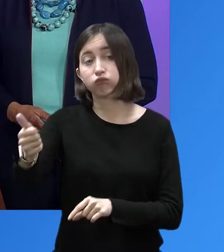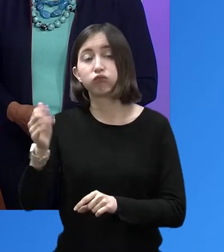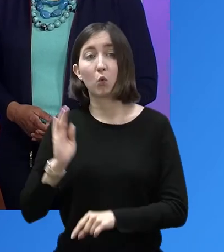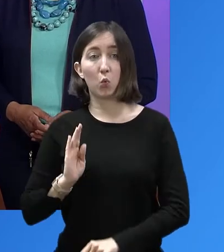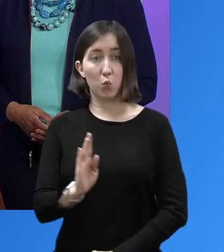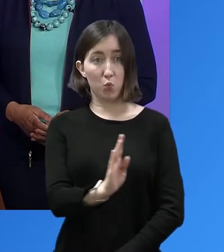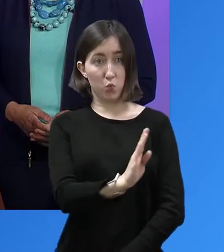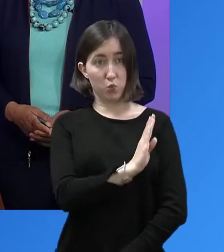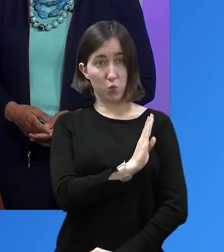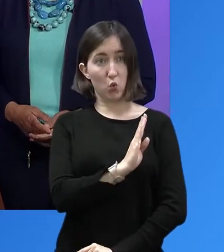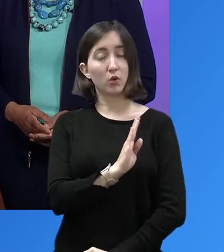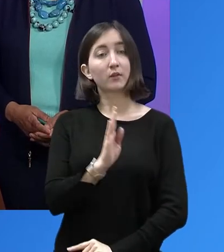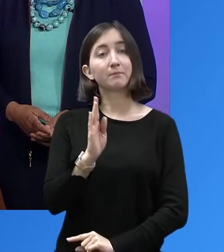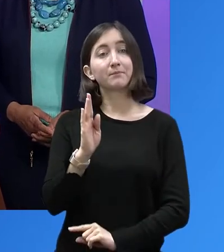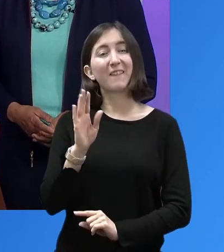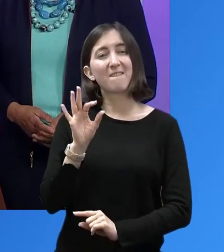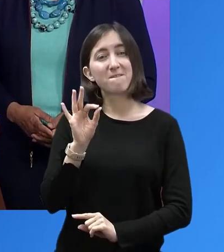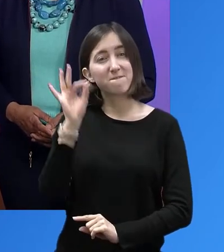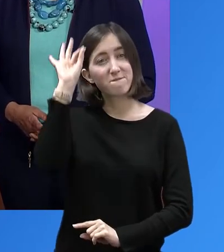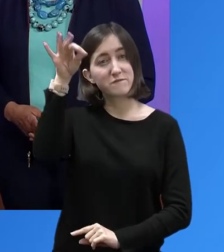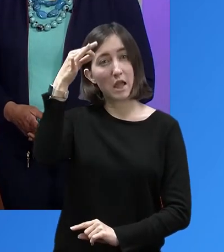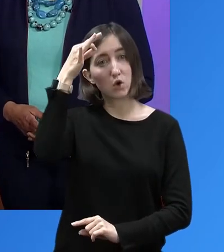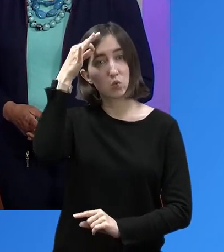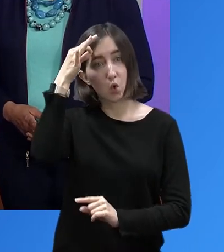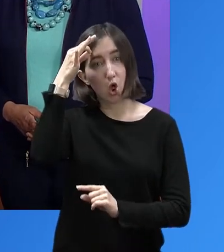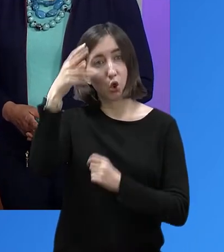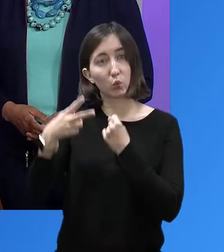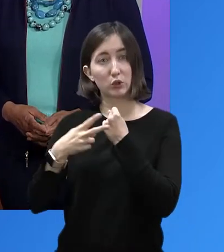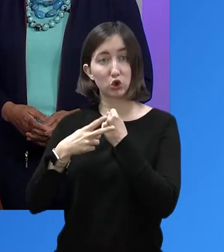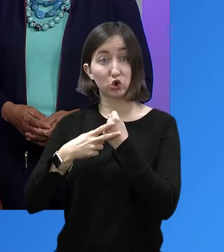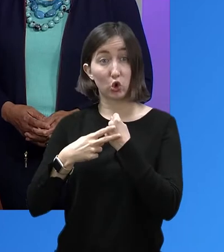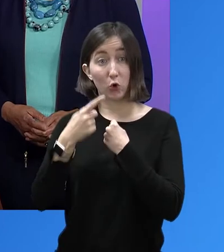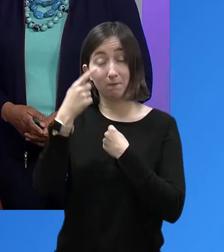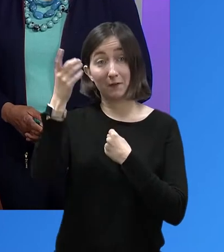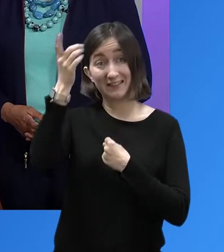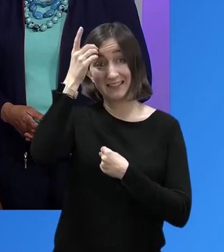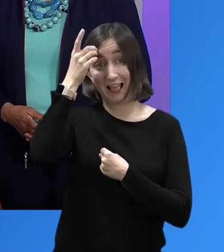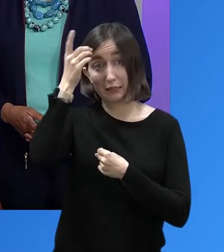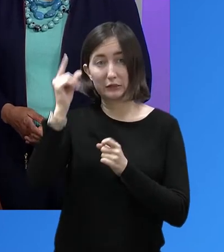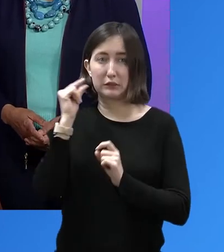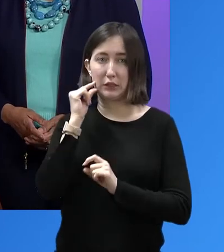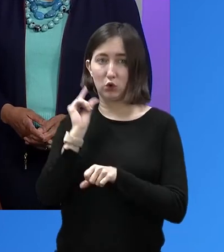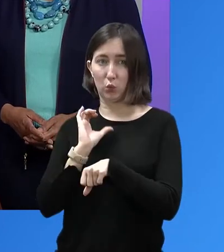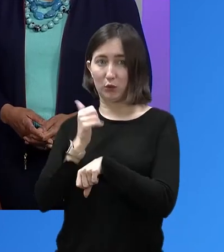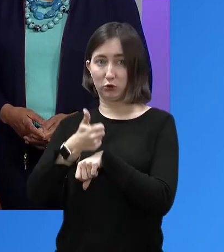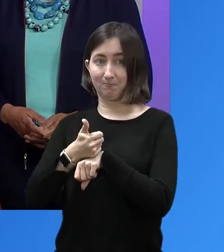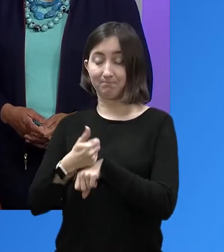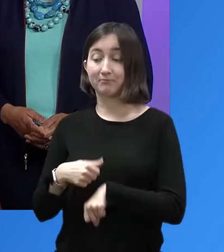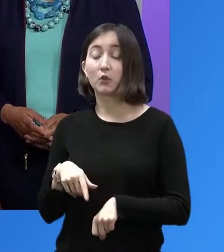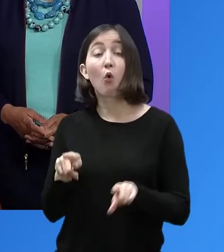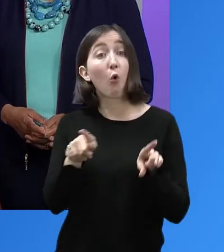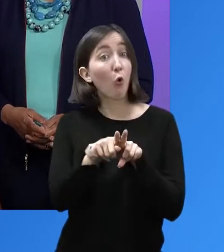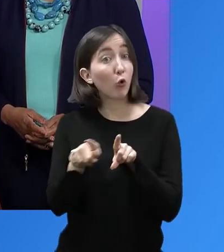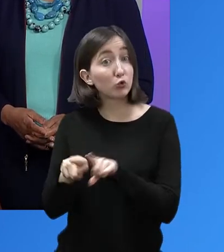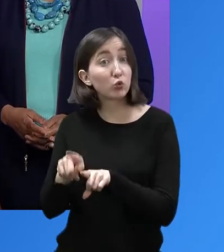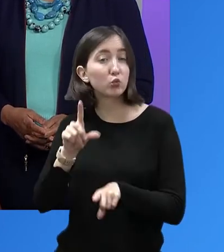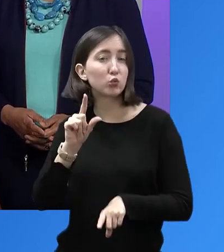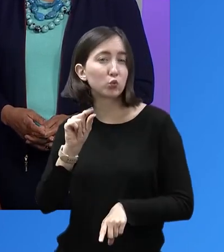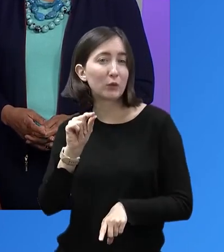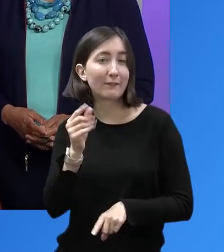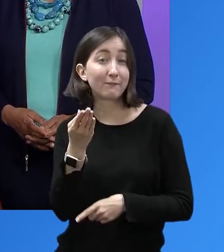of Dallas San Antonio Branch. In 2015, she was named to the San Antonio Business Hall of Fame.